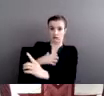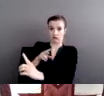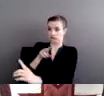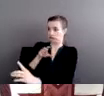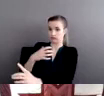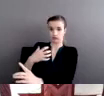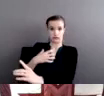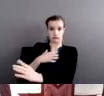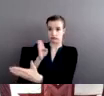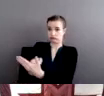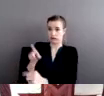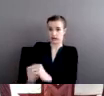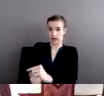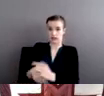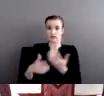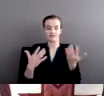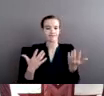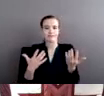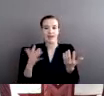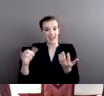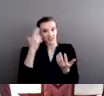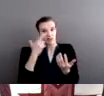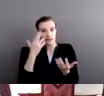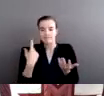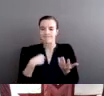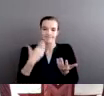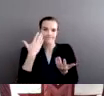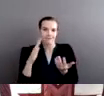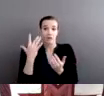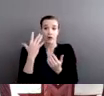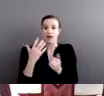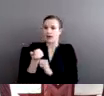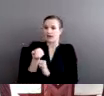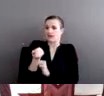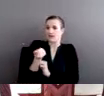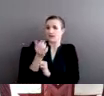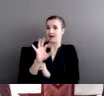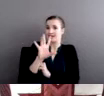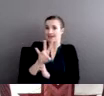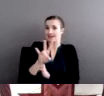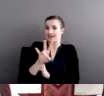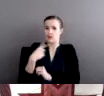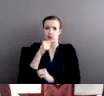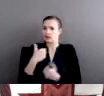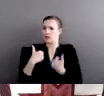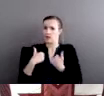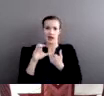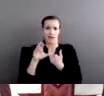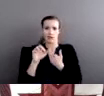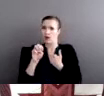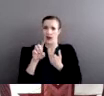have crime data from 1977. So we don't know